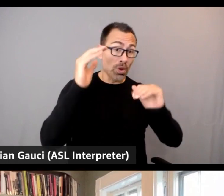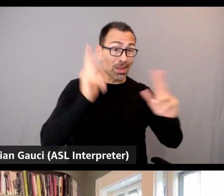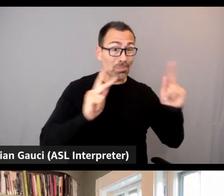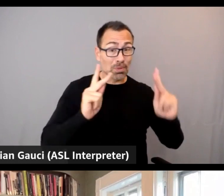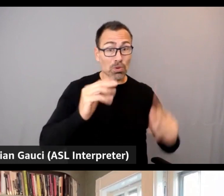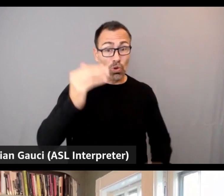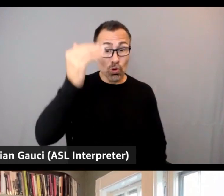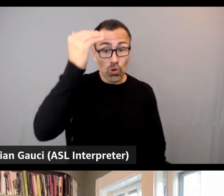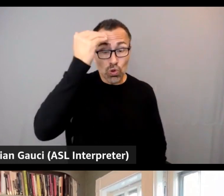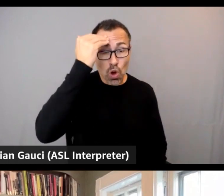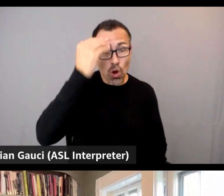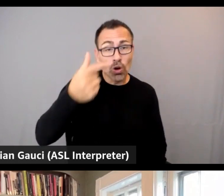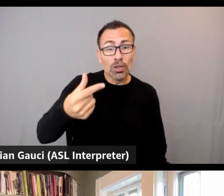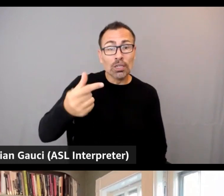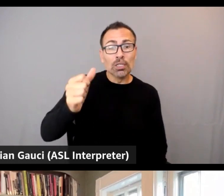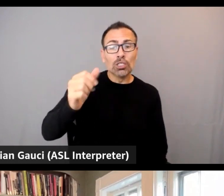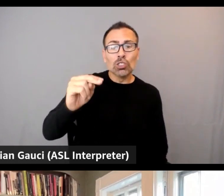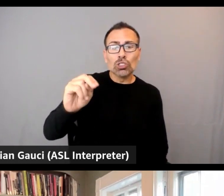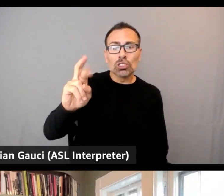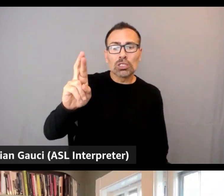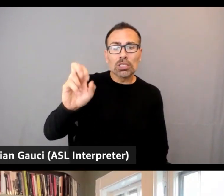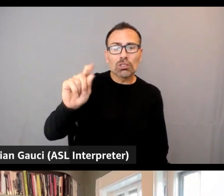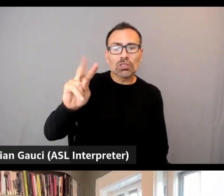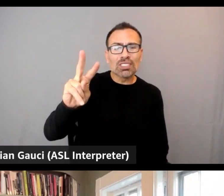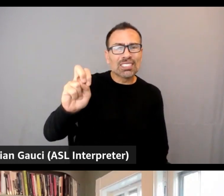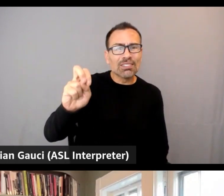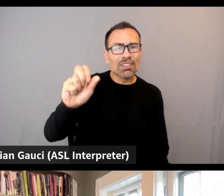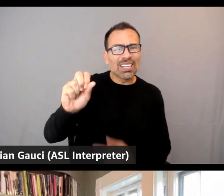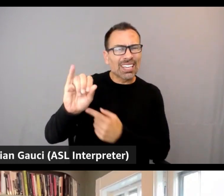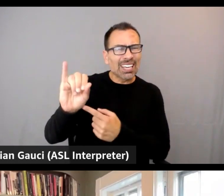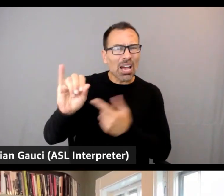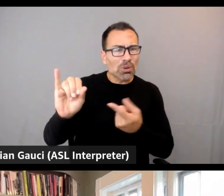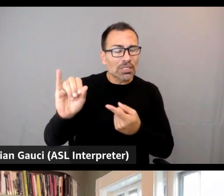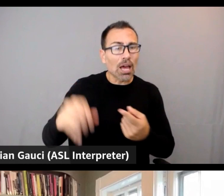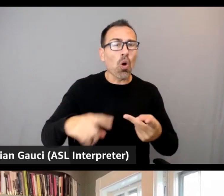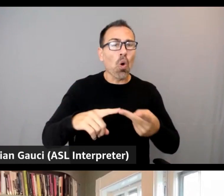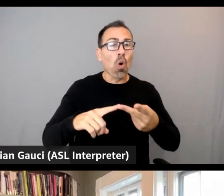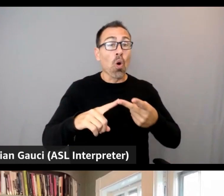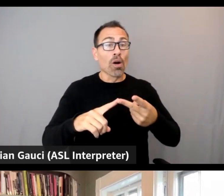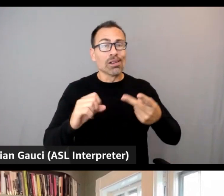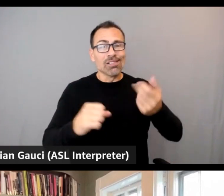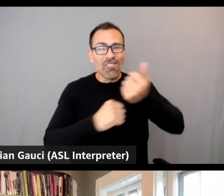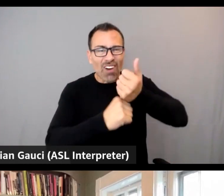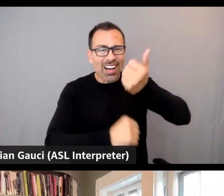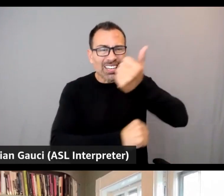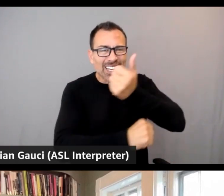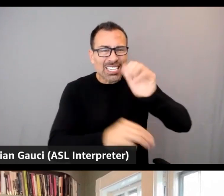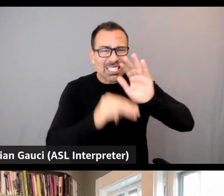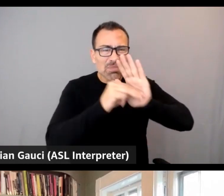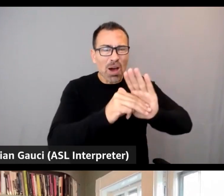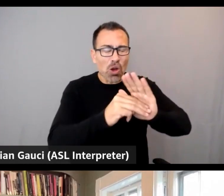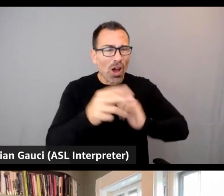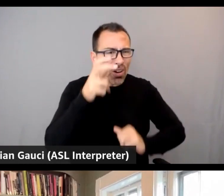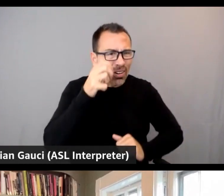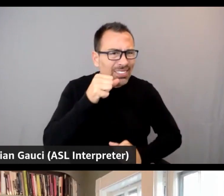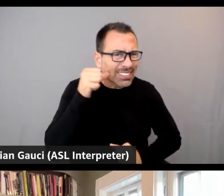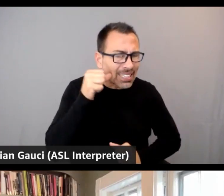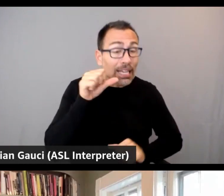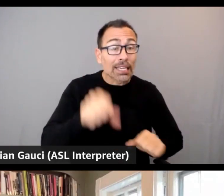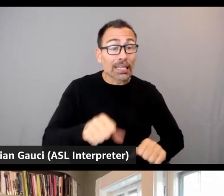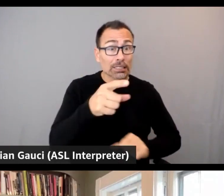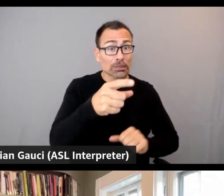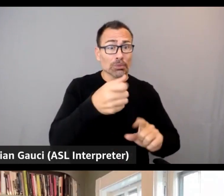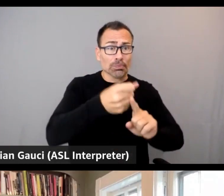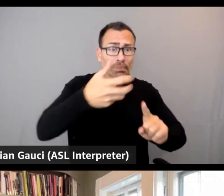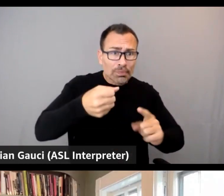what generative AI is. But there are other terms like, you know, foundation model that brought me yesterday. Can we kind of briefly explain what